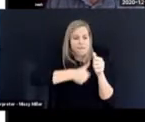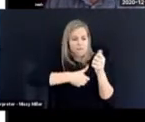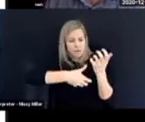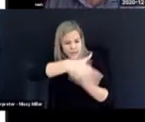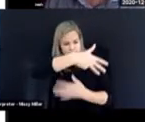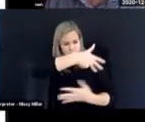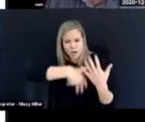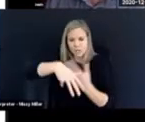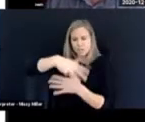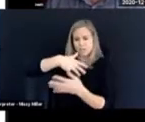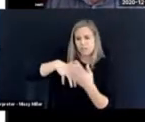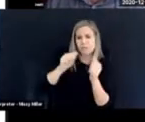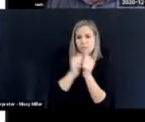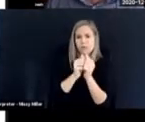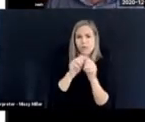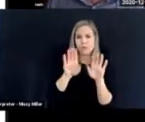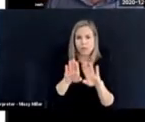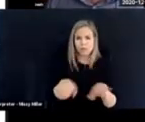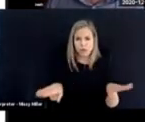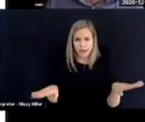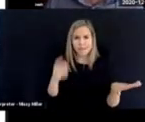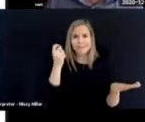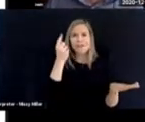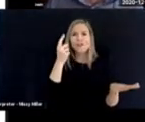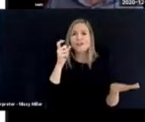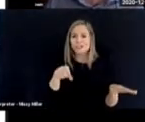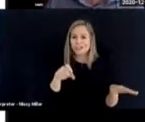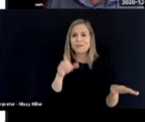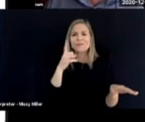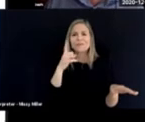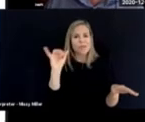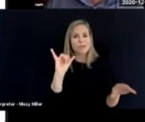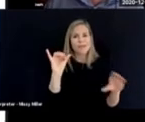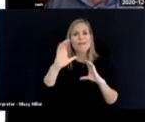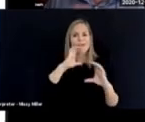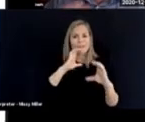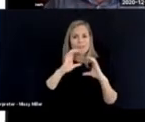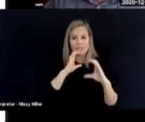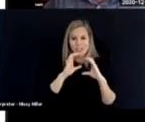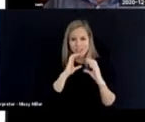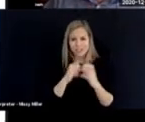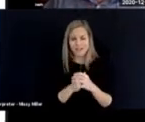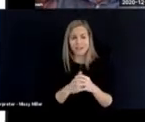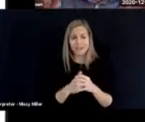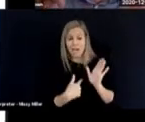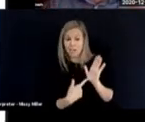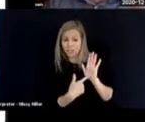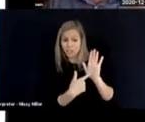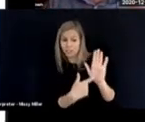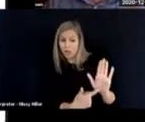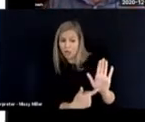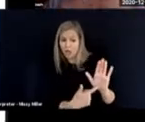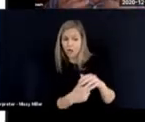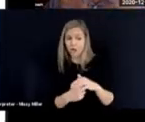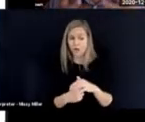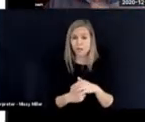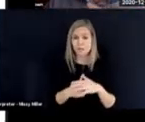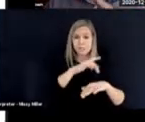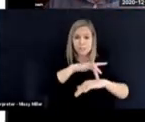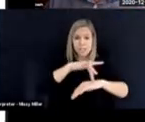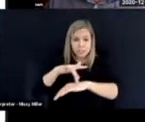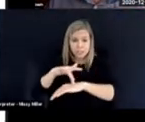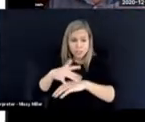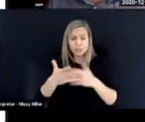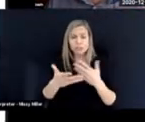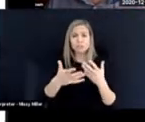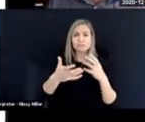should be in the form of a conversation, whether we're showing them things, touching them, speaking,